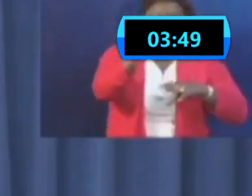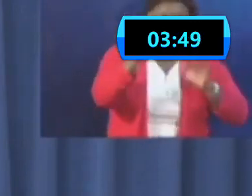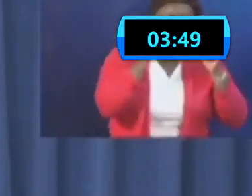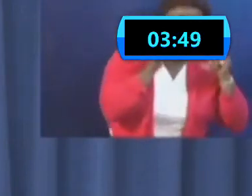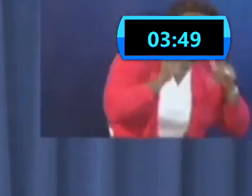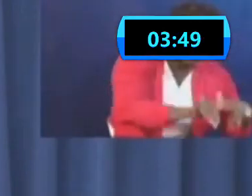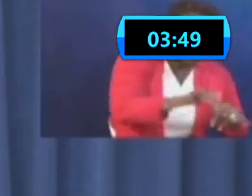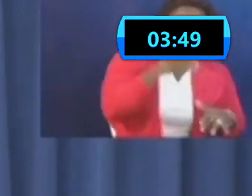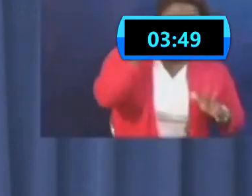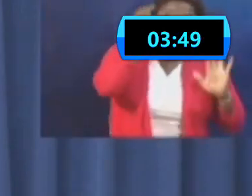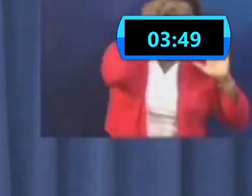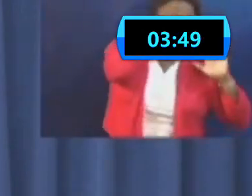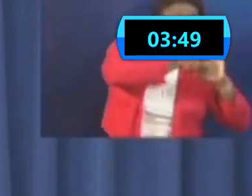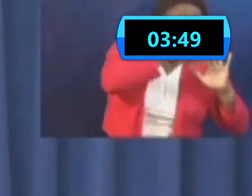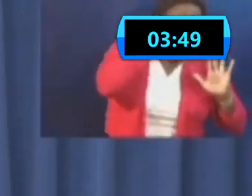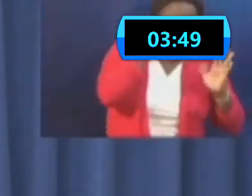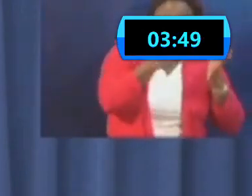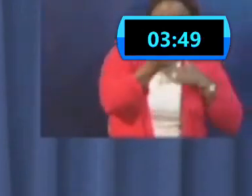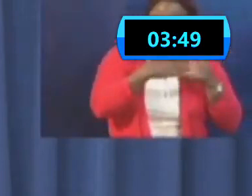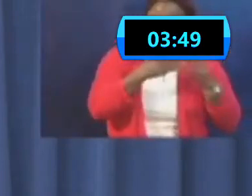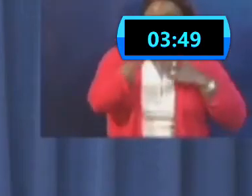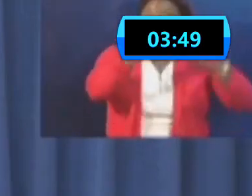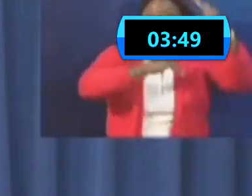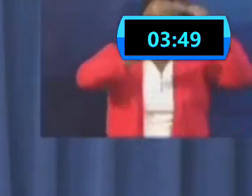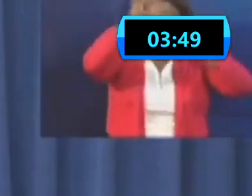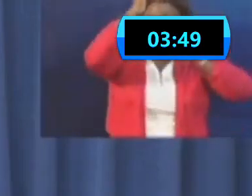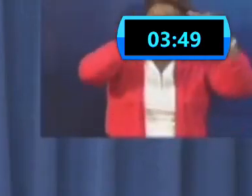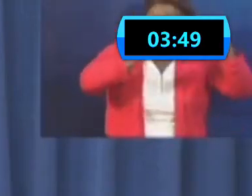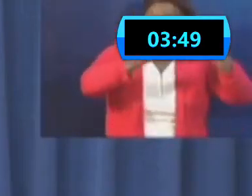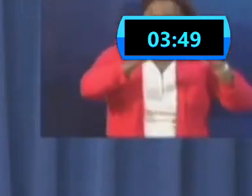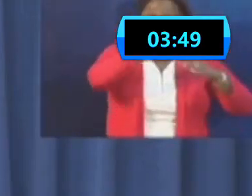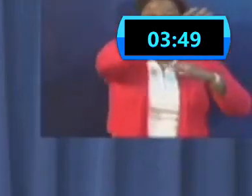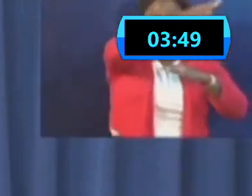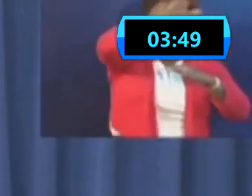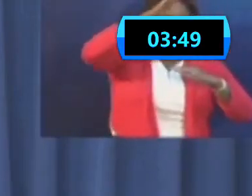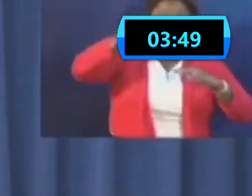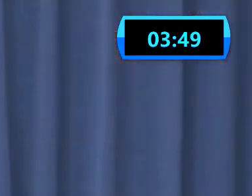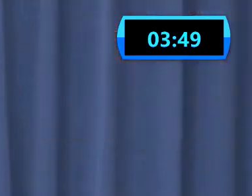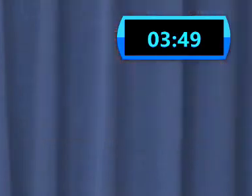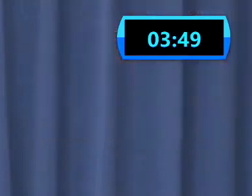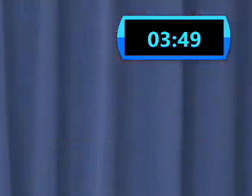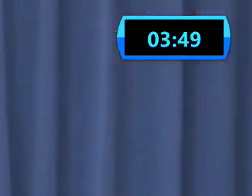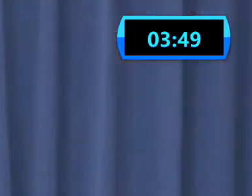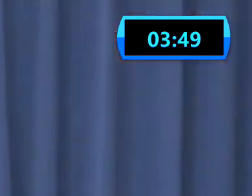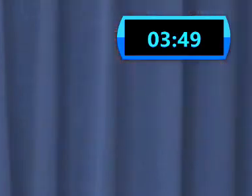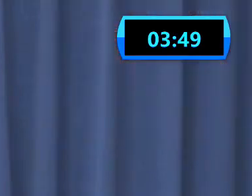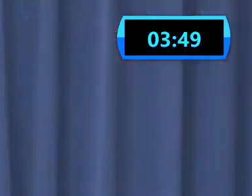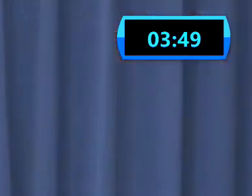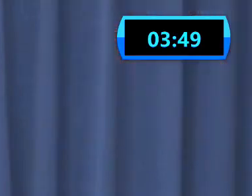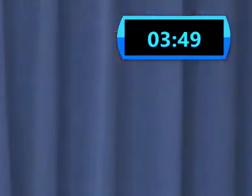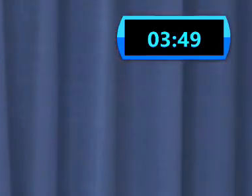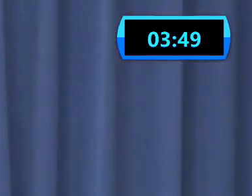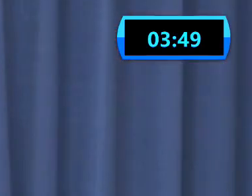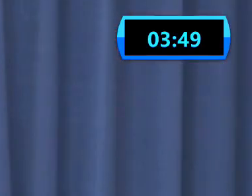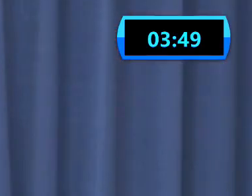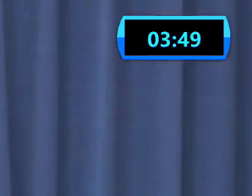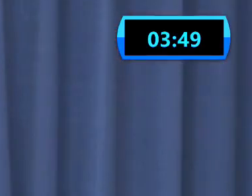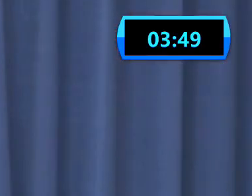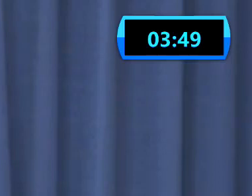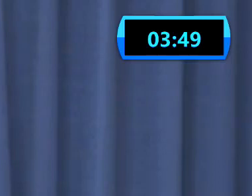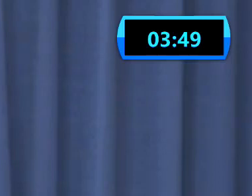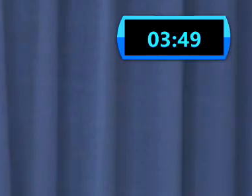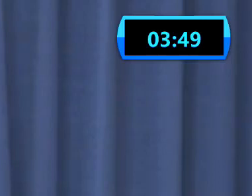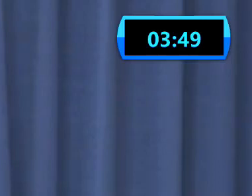that's what you're responsible for. And if you're supposed to be quarantined at home, it means in your home. It doesn't mean on the compound